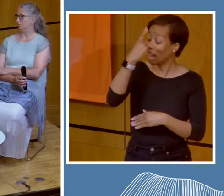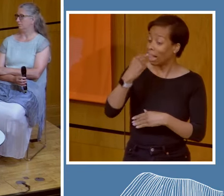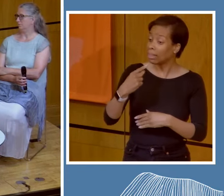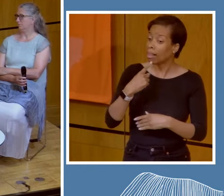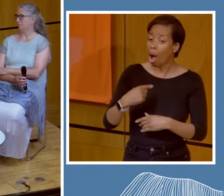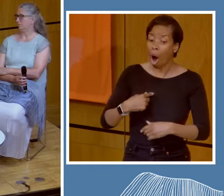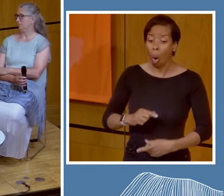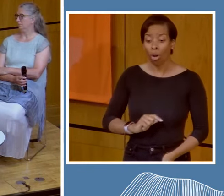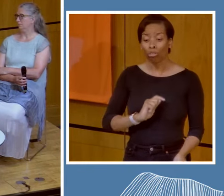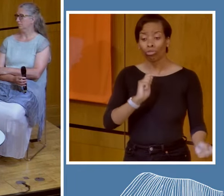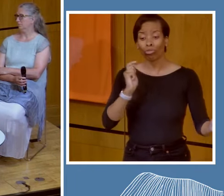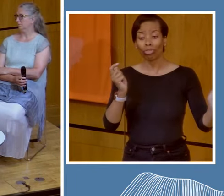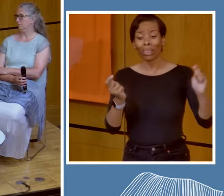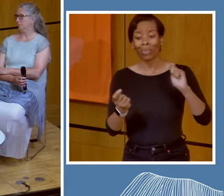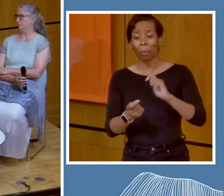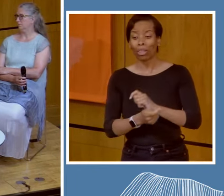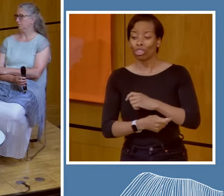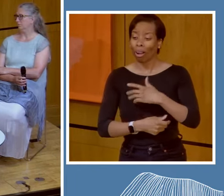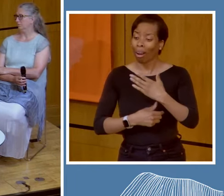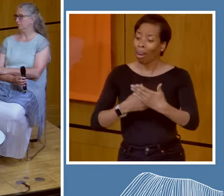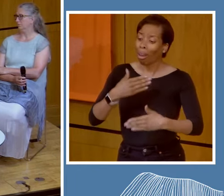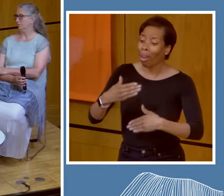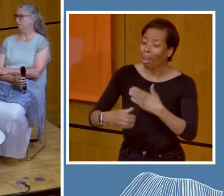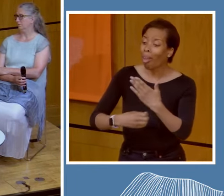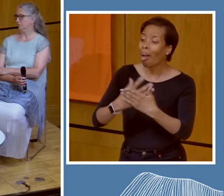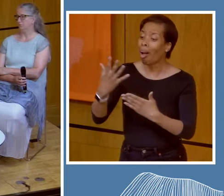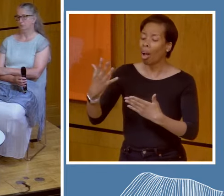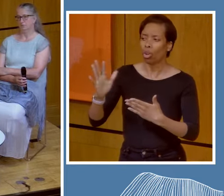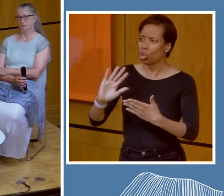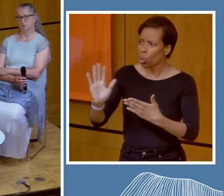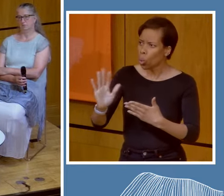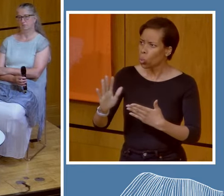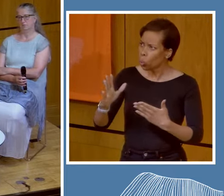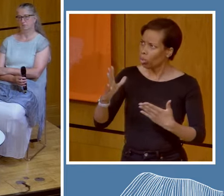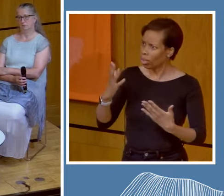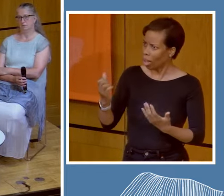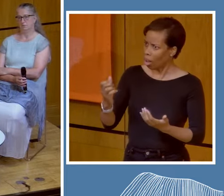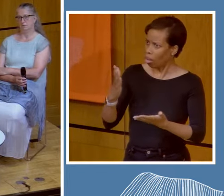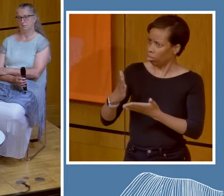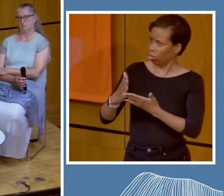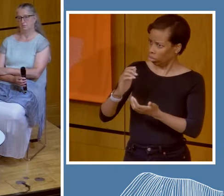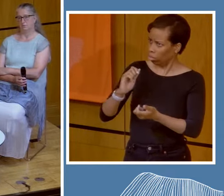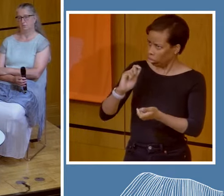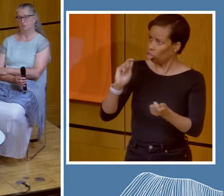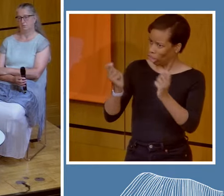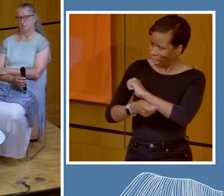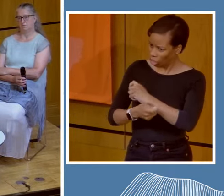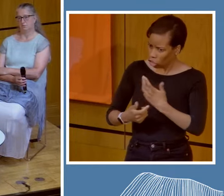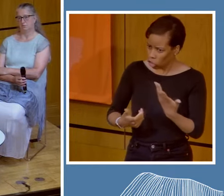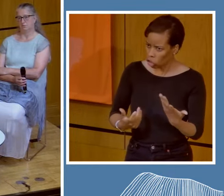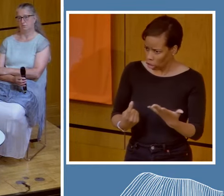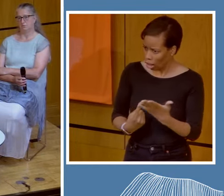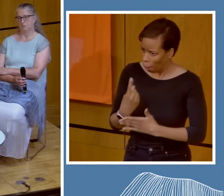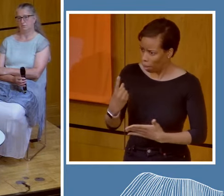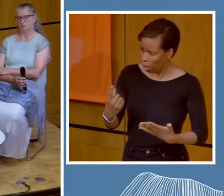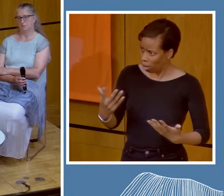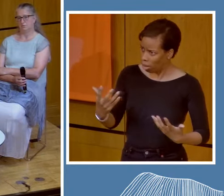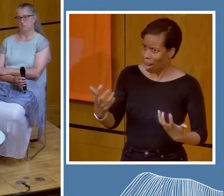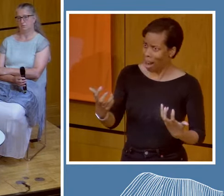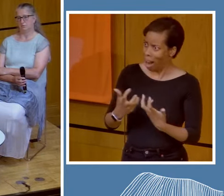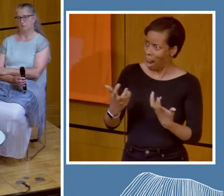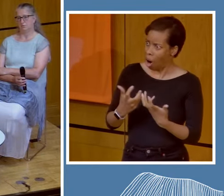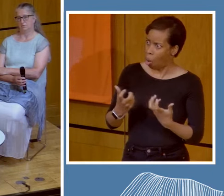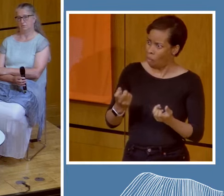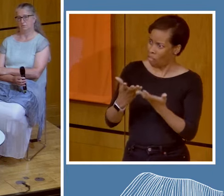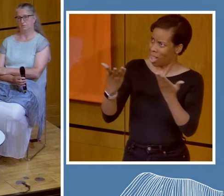transformational change and kind of dismissing it or agreeing to it in a kind of a toothless agreement and actually change things on a power basis